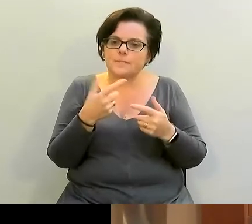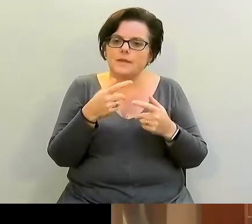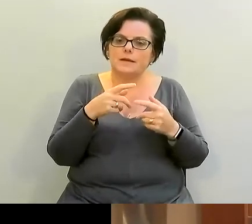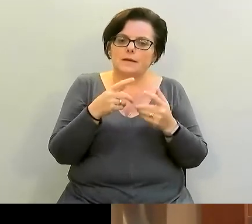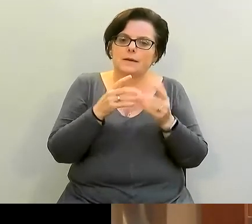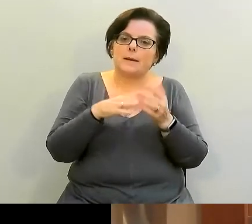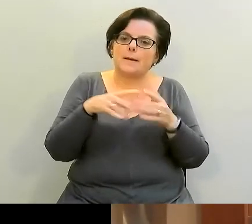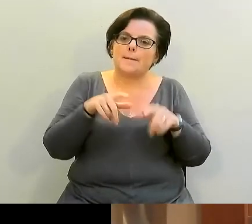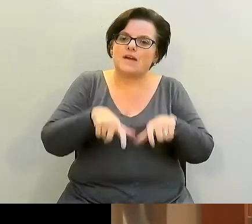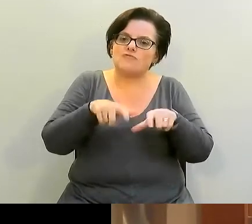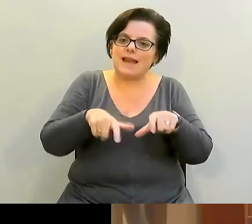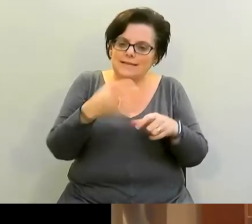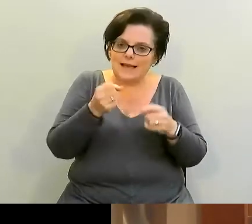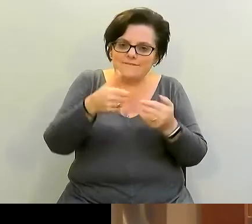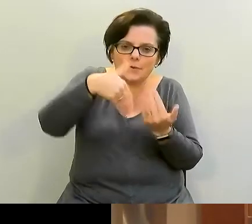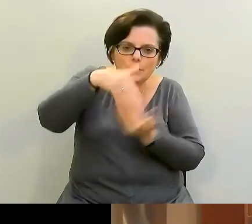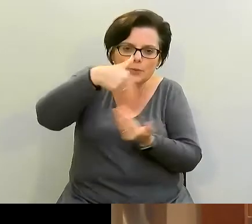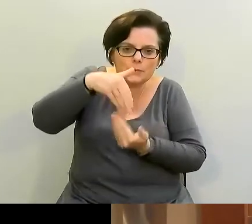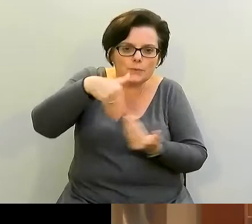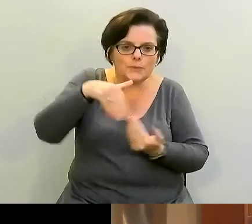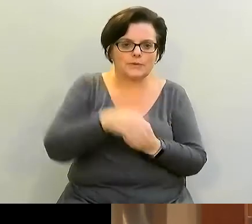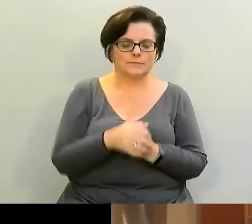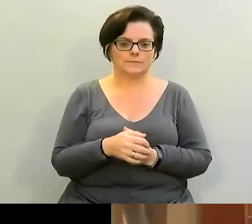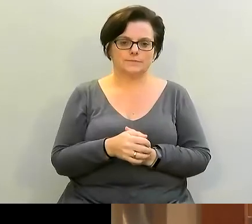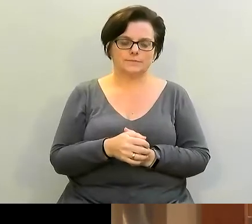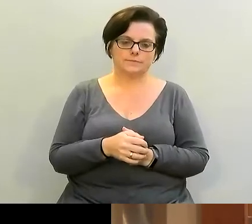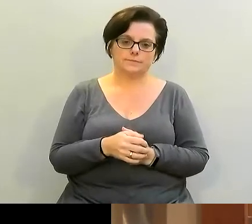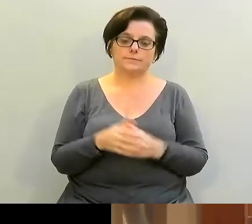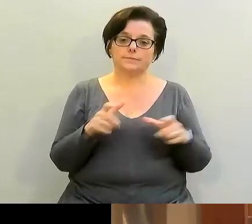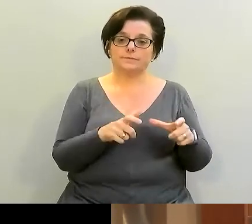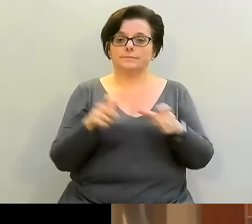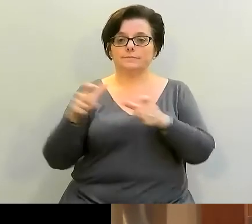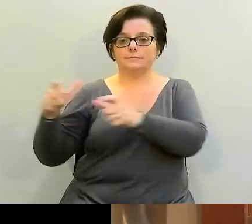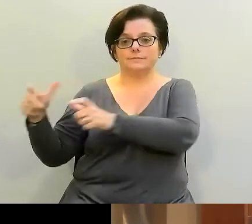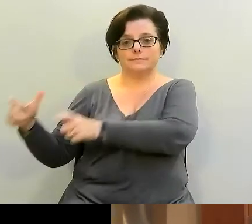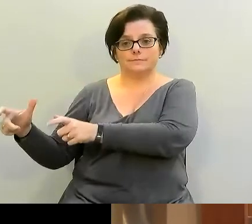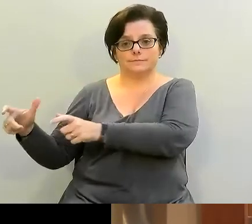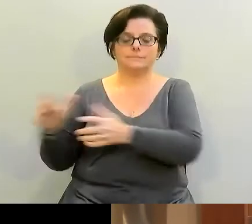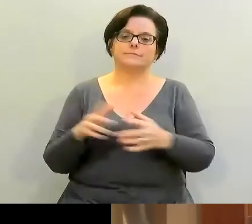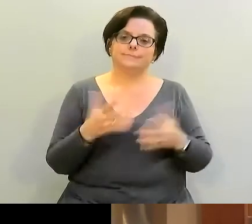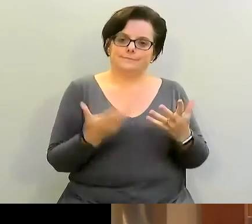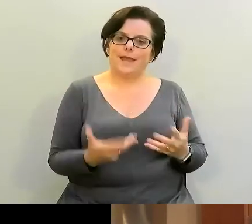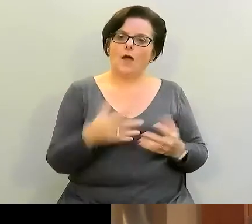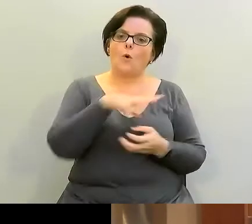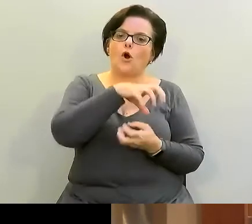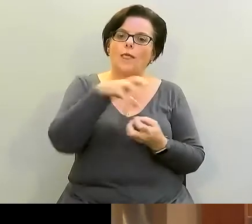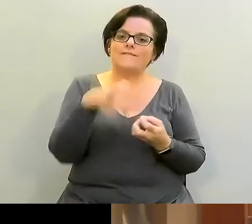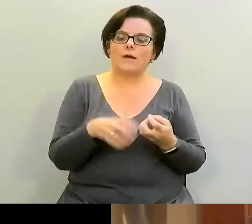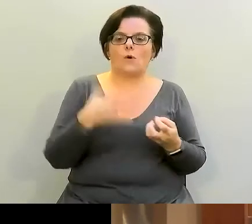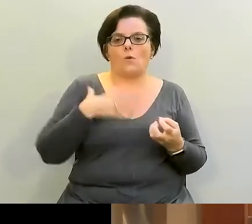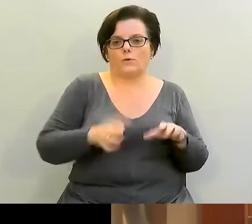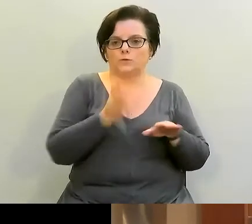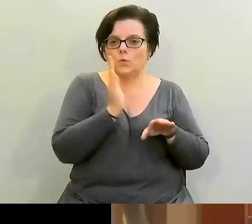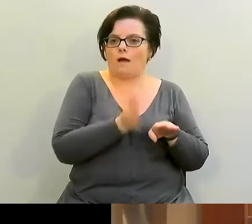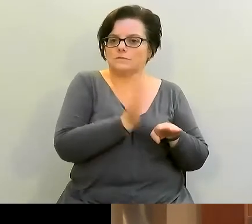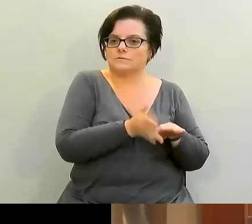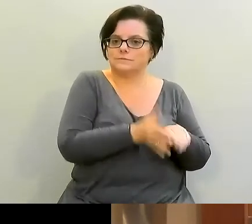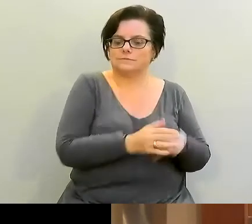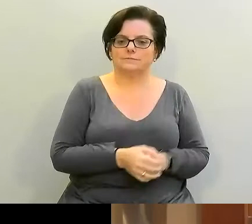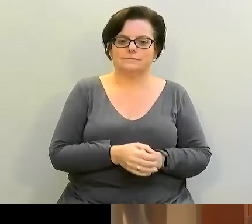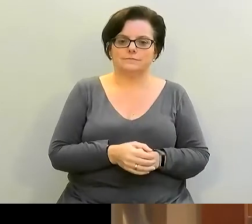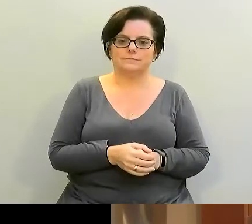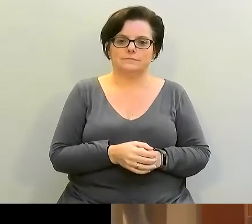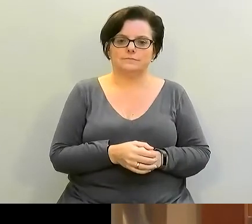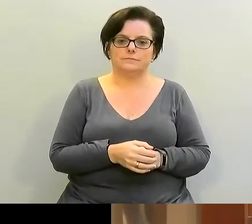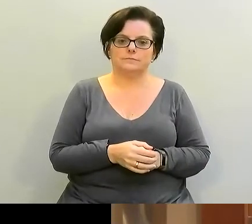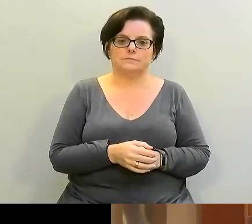marinade in here. I'm going to set this aside so that I can cut my cauliflower. Now I made sure that my board